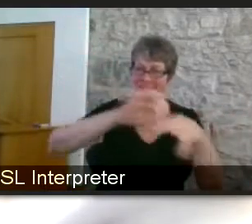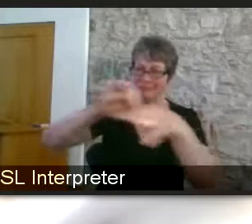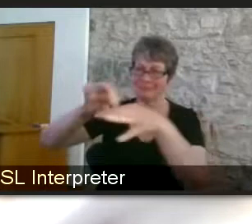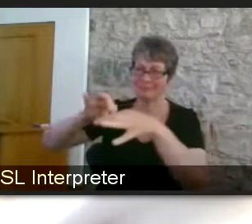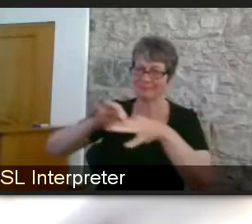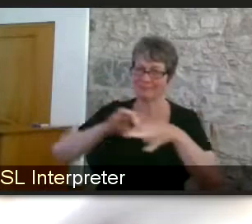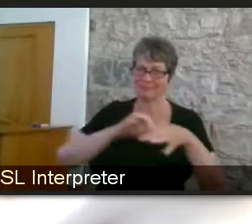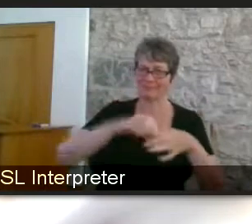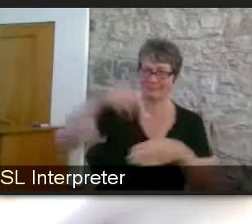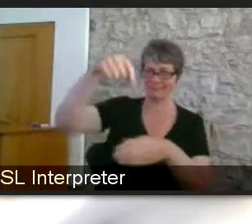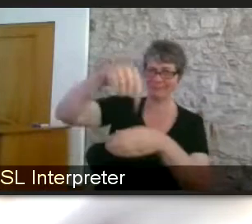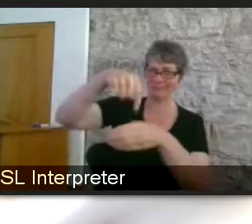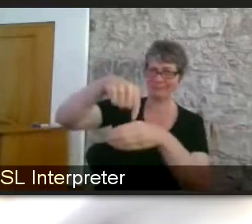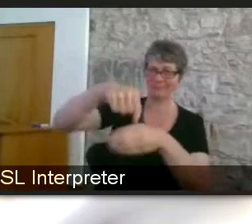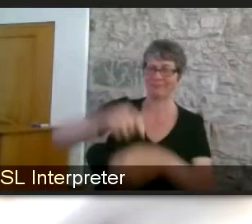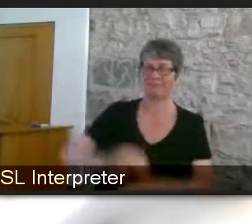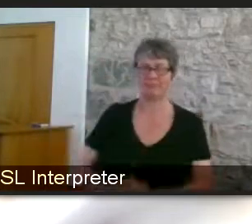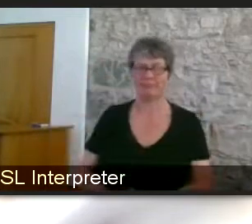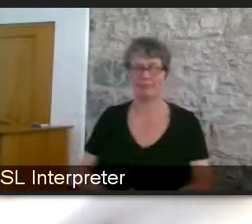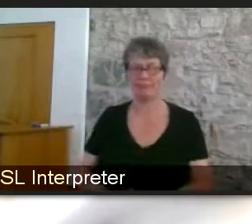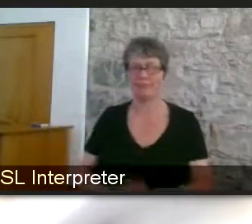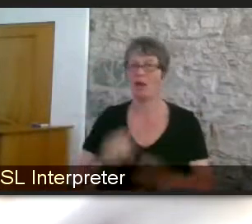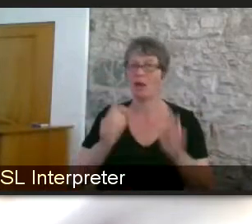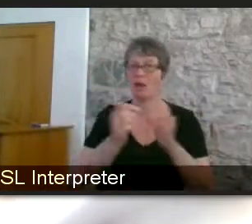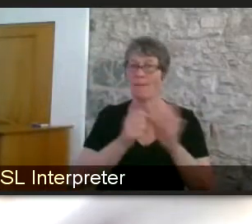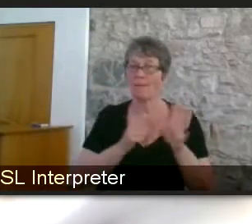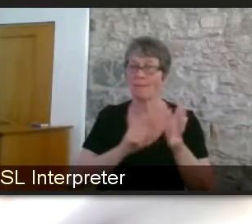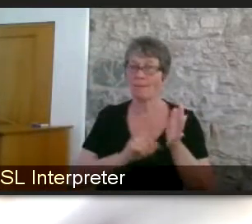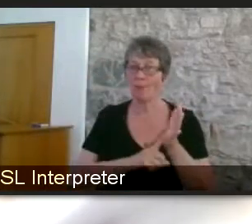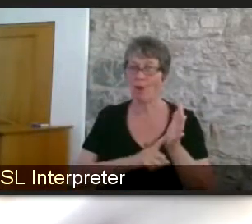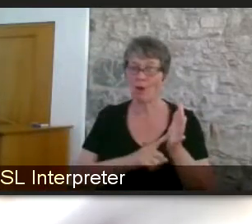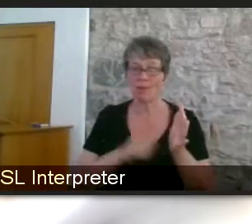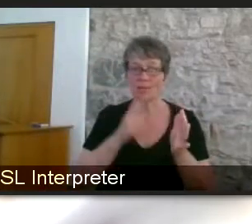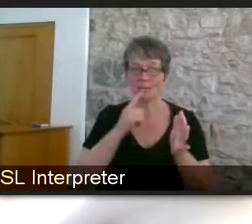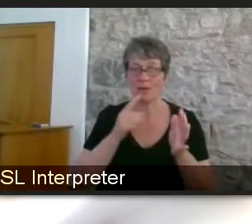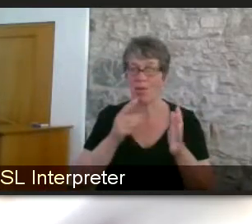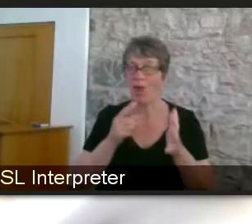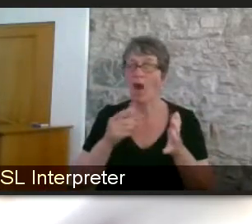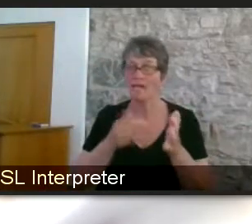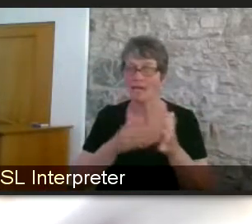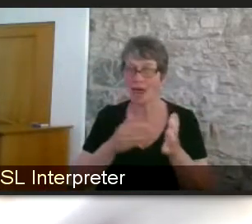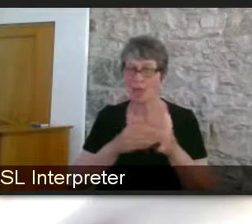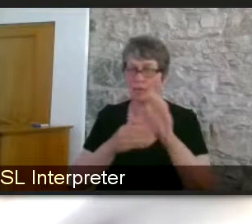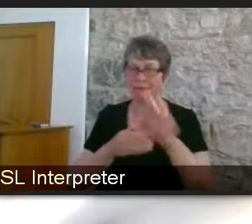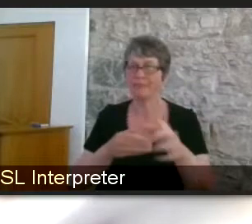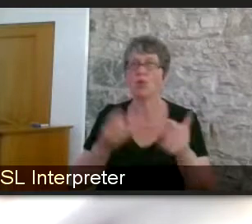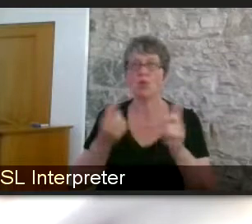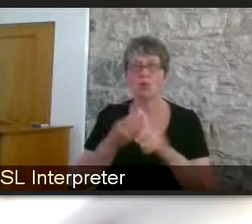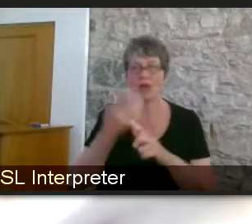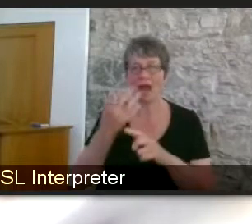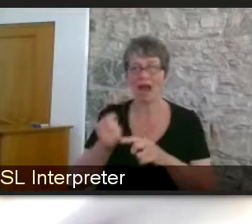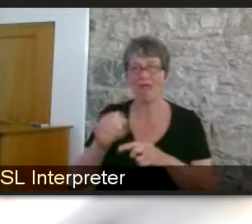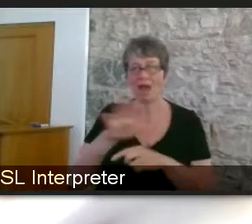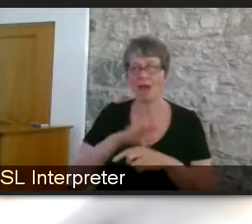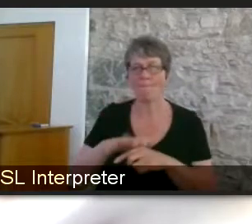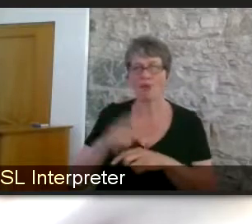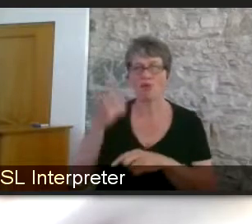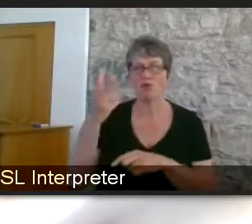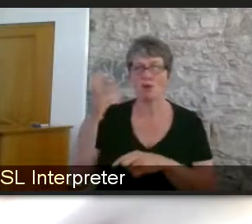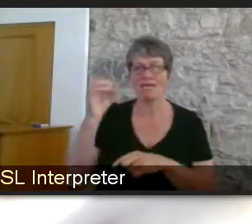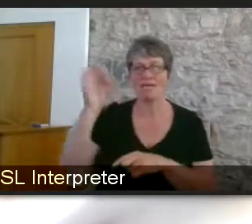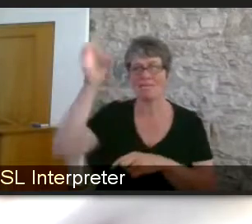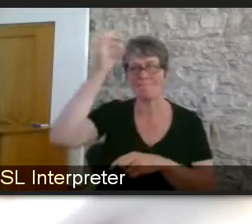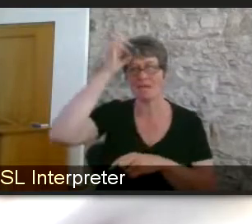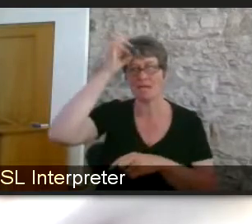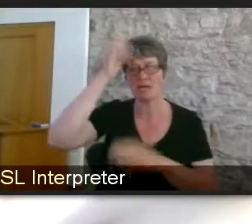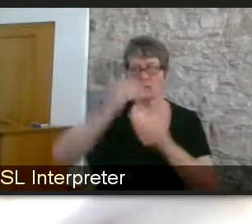to obviously say to our audience we've got around about 20 minutes of questions left the last five minutes i'm going to ask